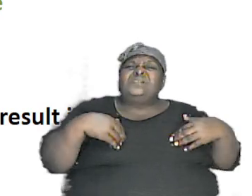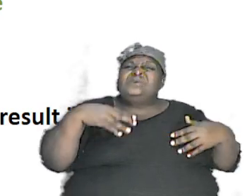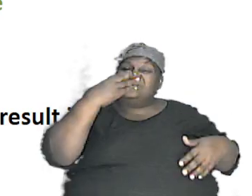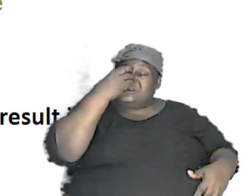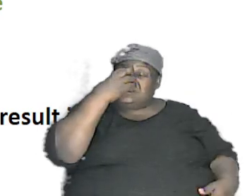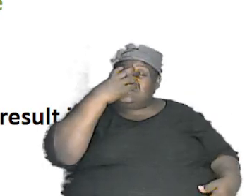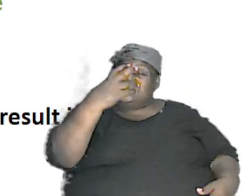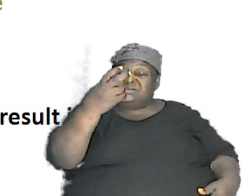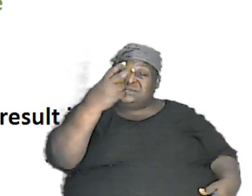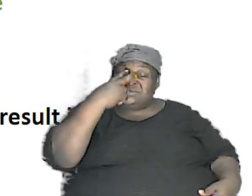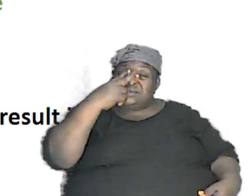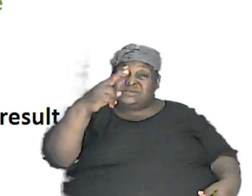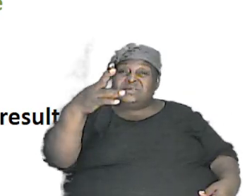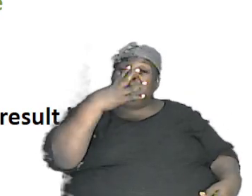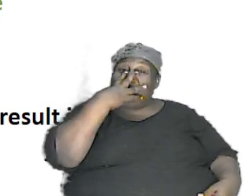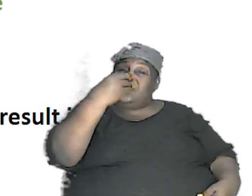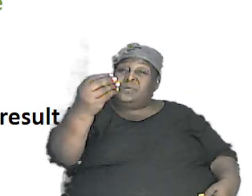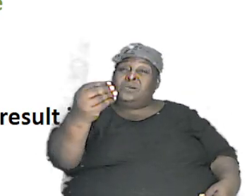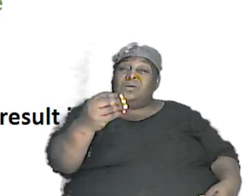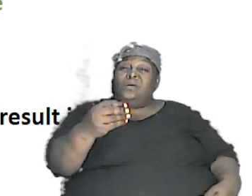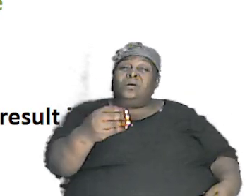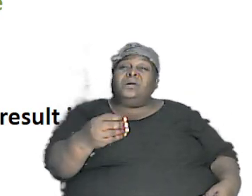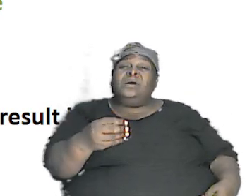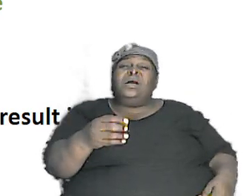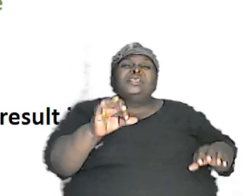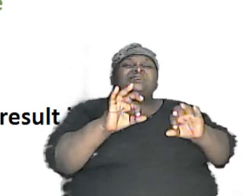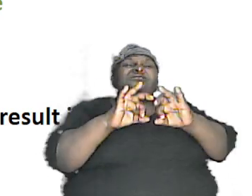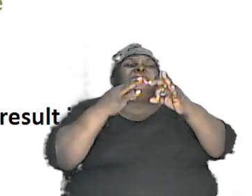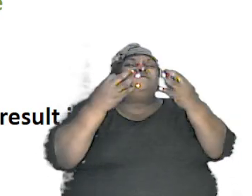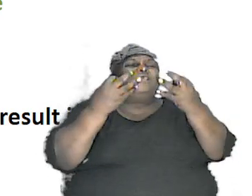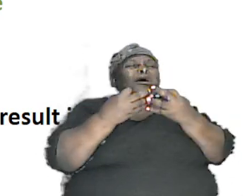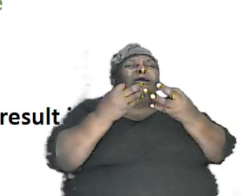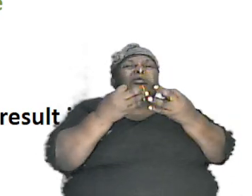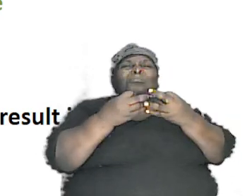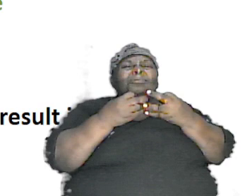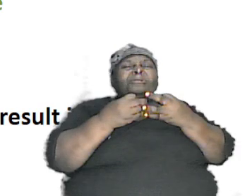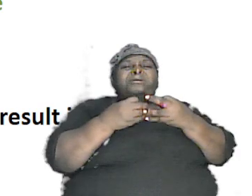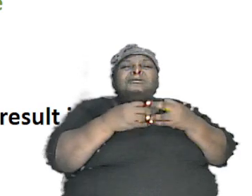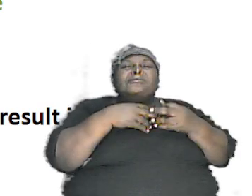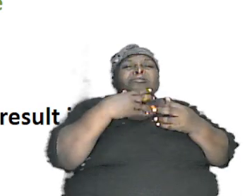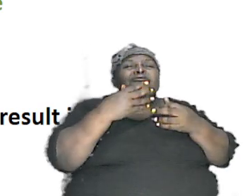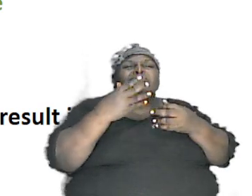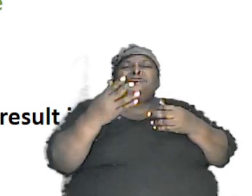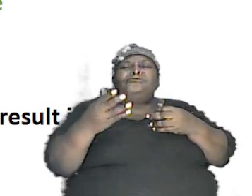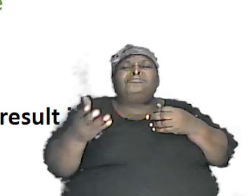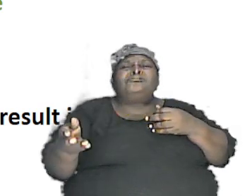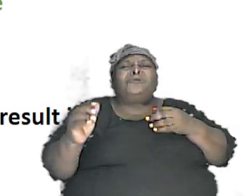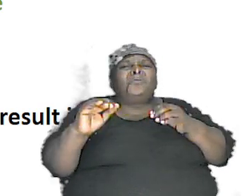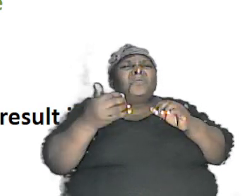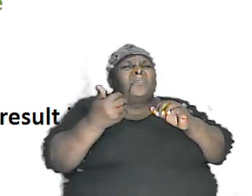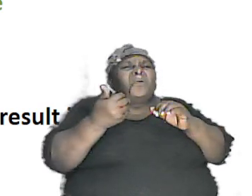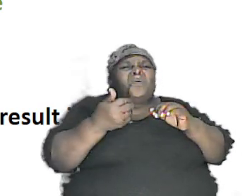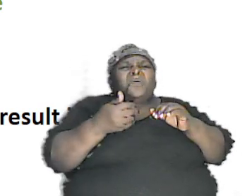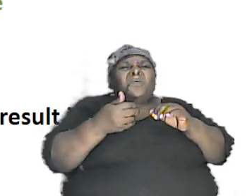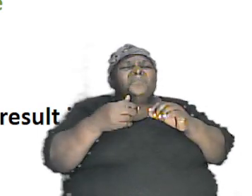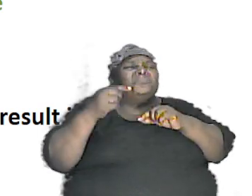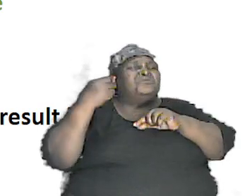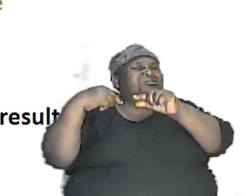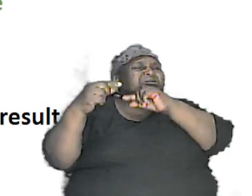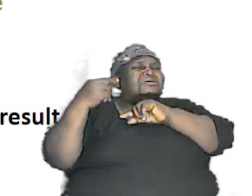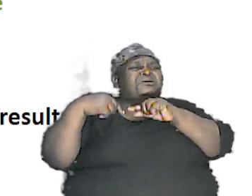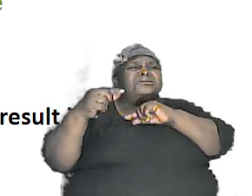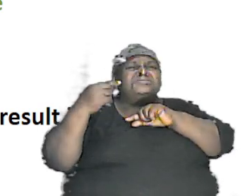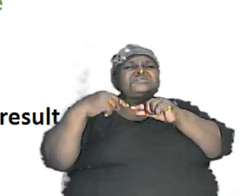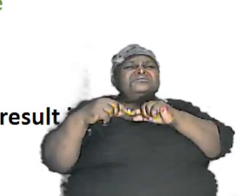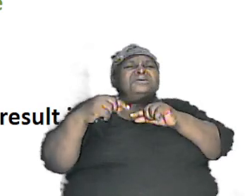and his descendants later down because of how they bred because of gene pools that are there